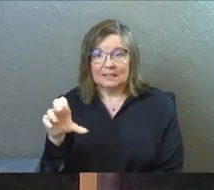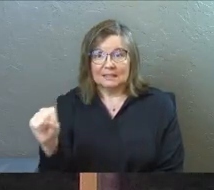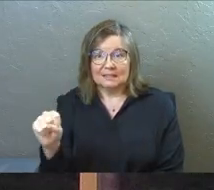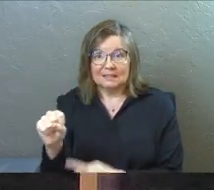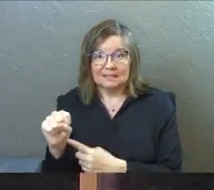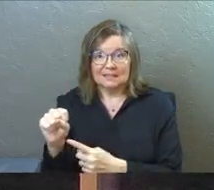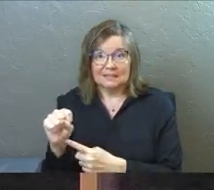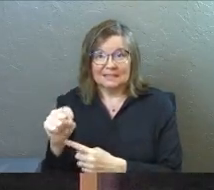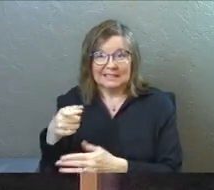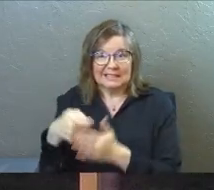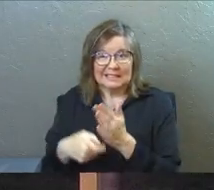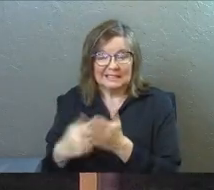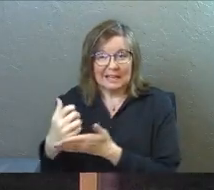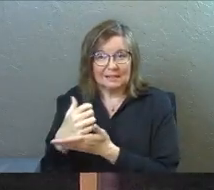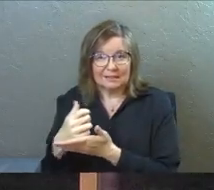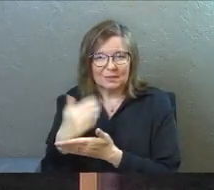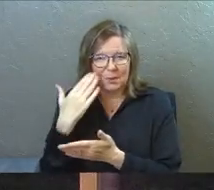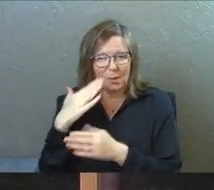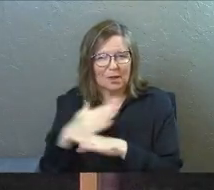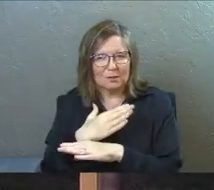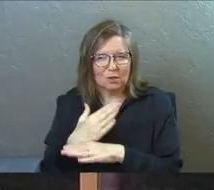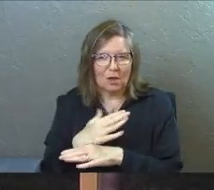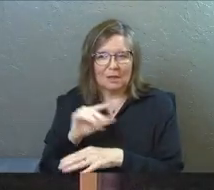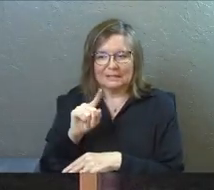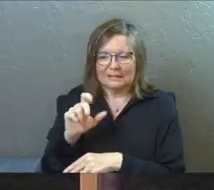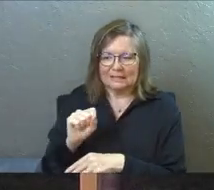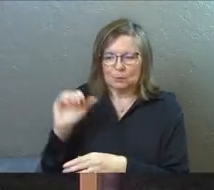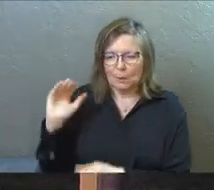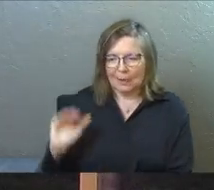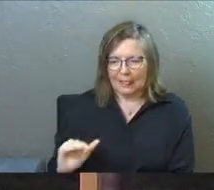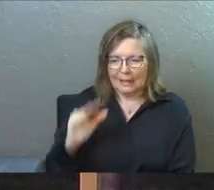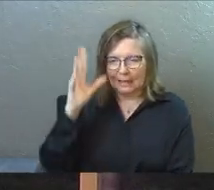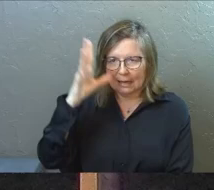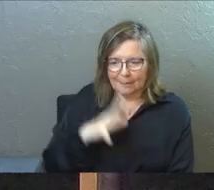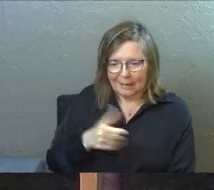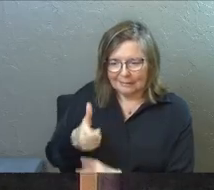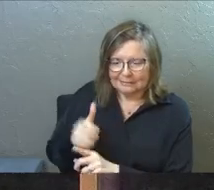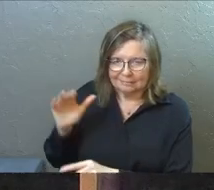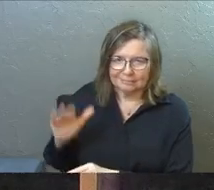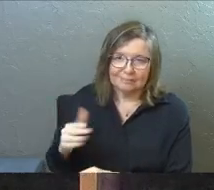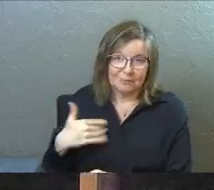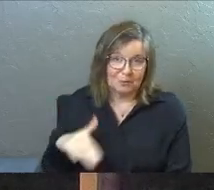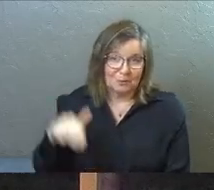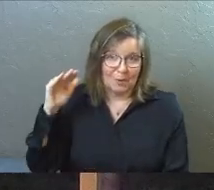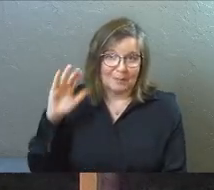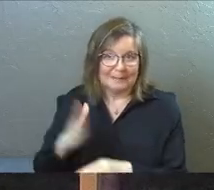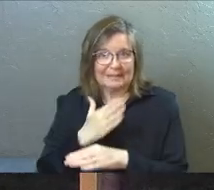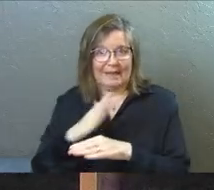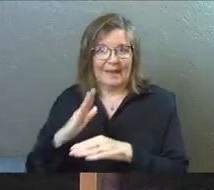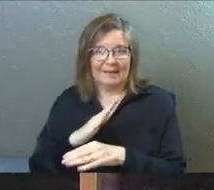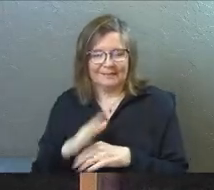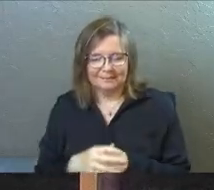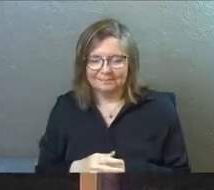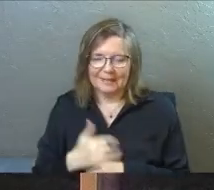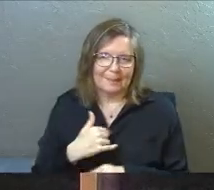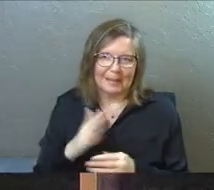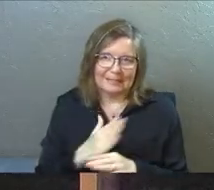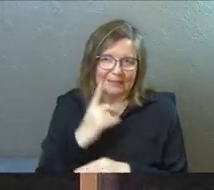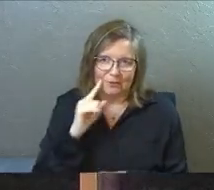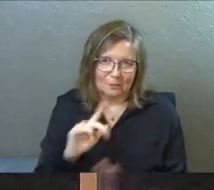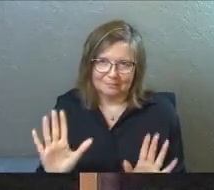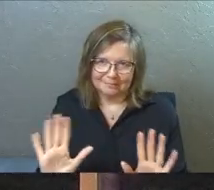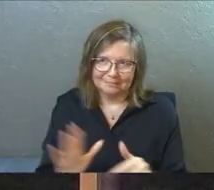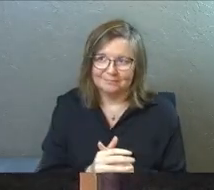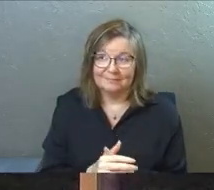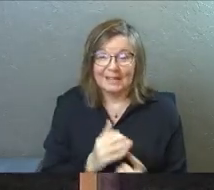know the story. Zacchaeus was a wee little man and a wee little man was he. Some of you grew up in Sunday school saying that song. I'm not going to sing